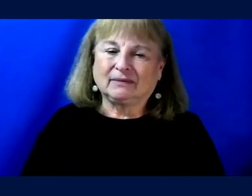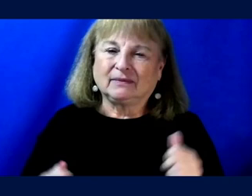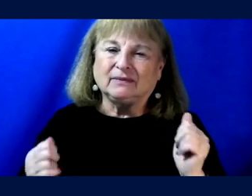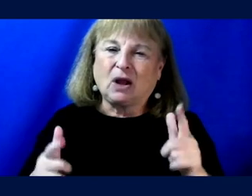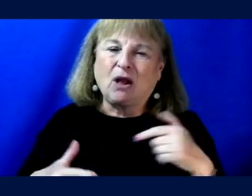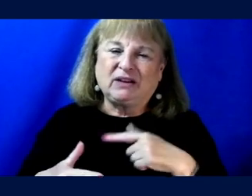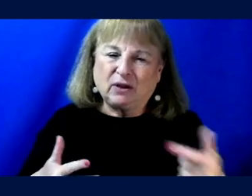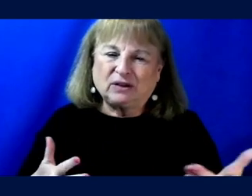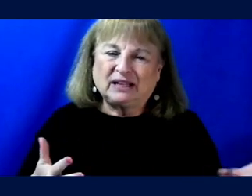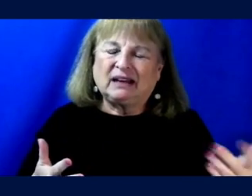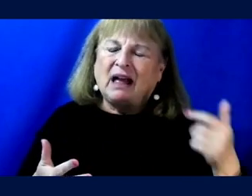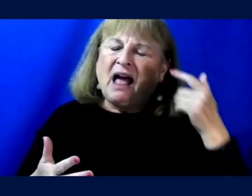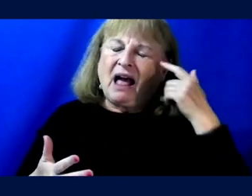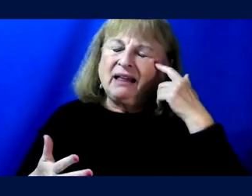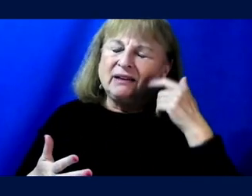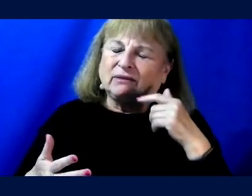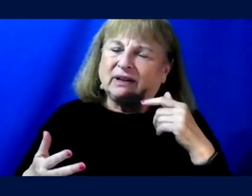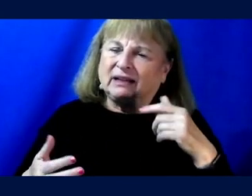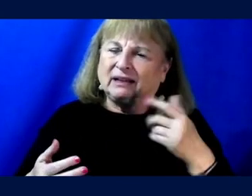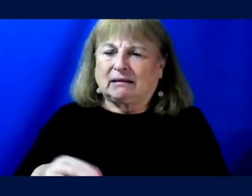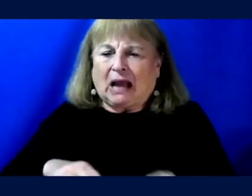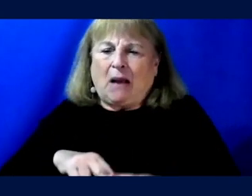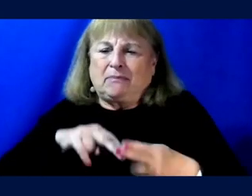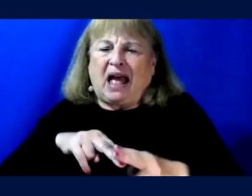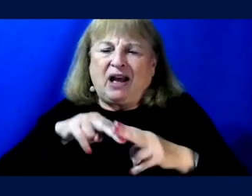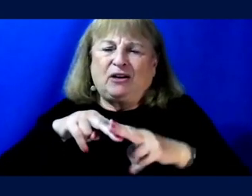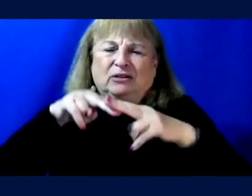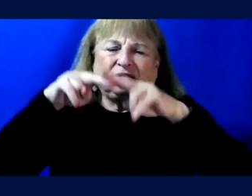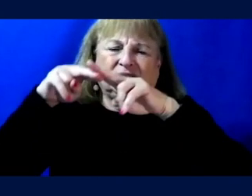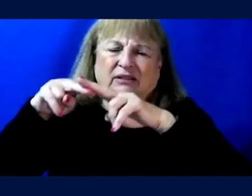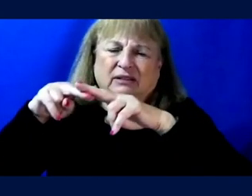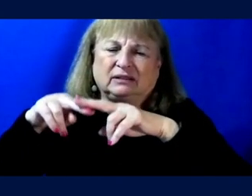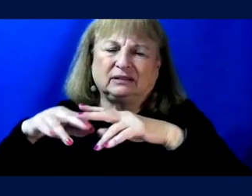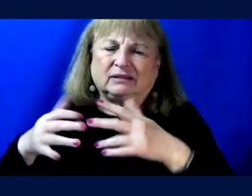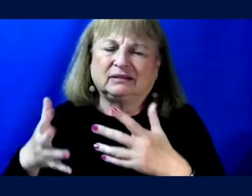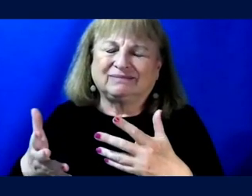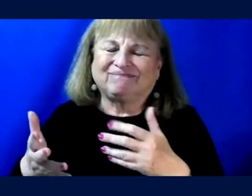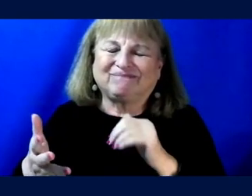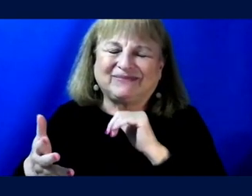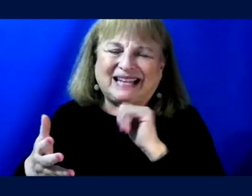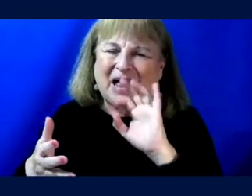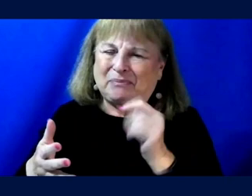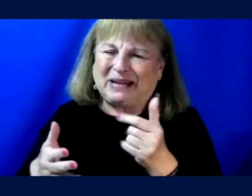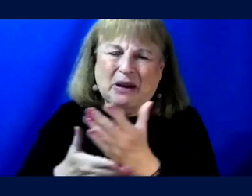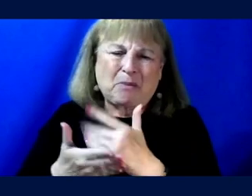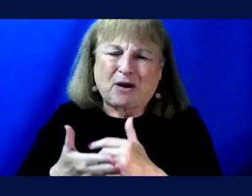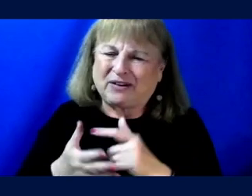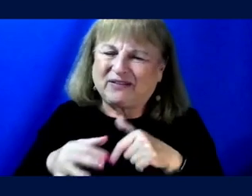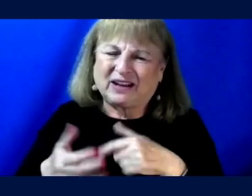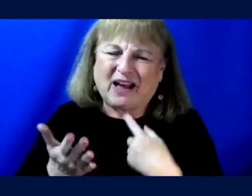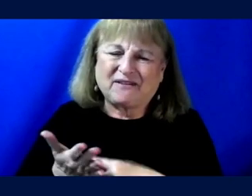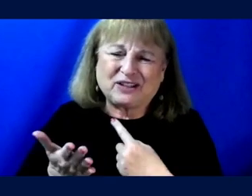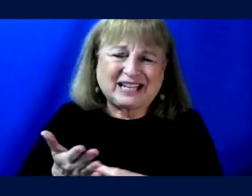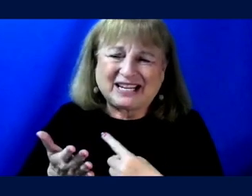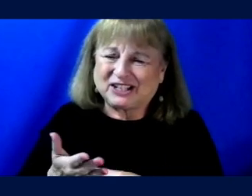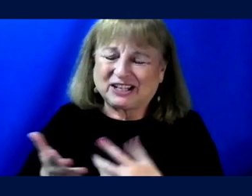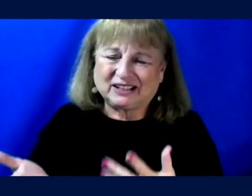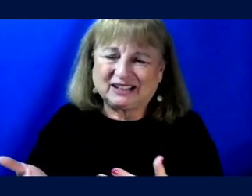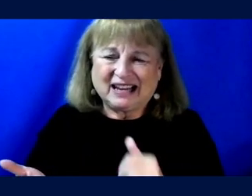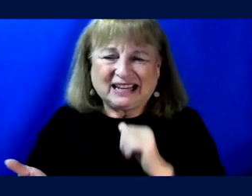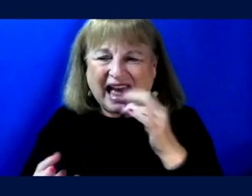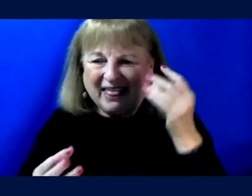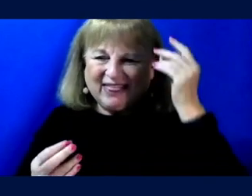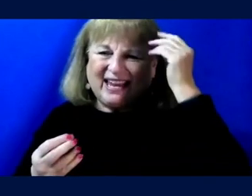of those things I do think really compound to just not being part of the conversation, right? And not